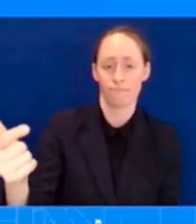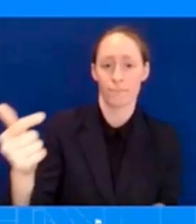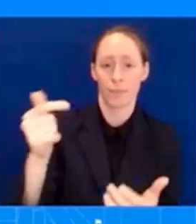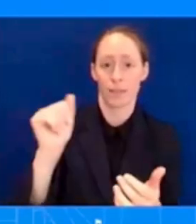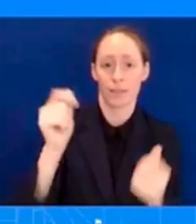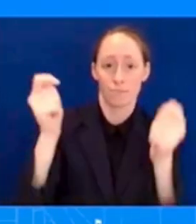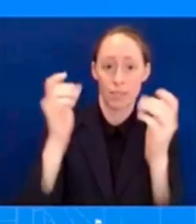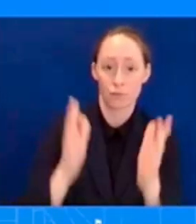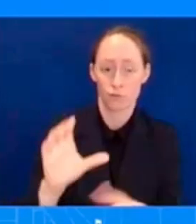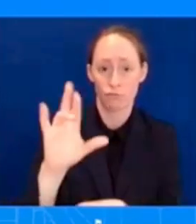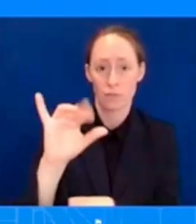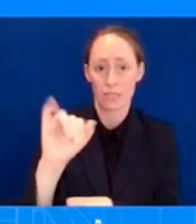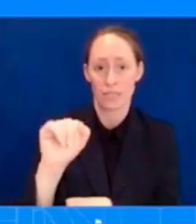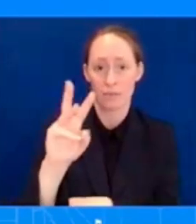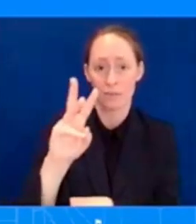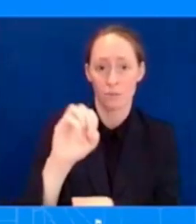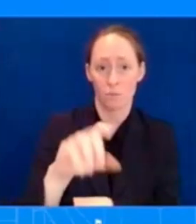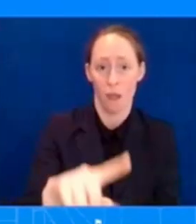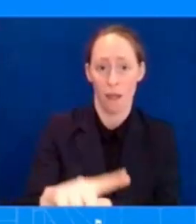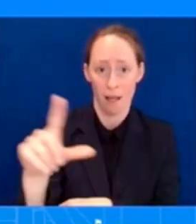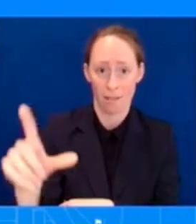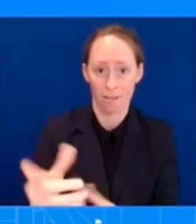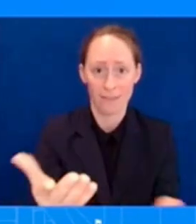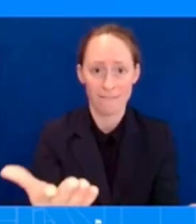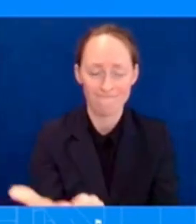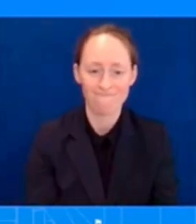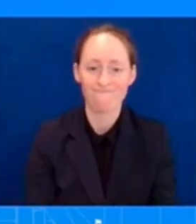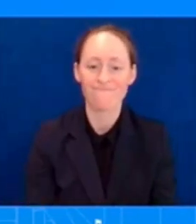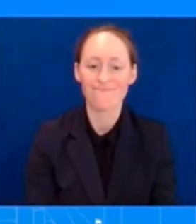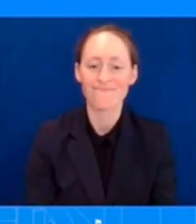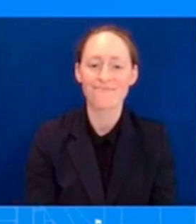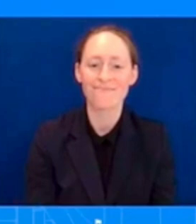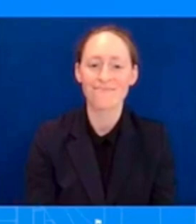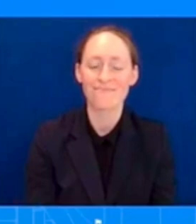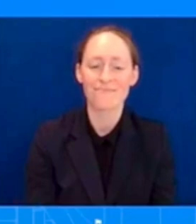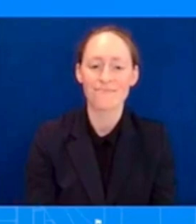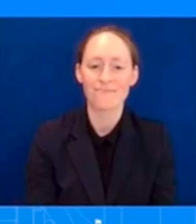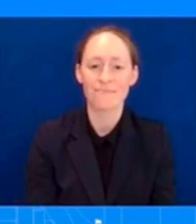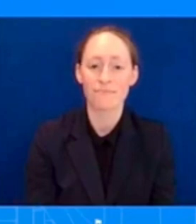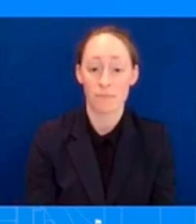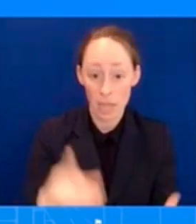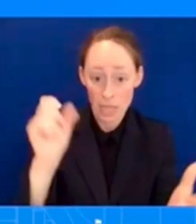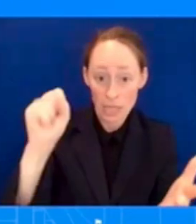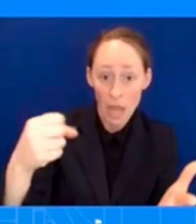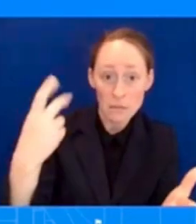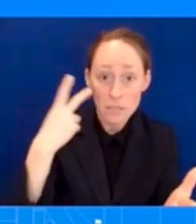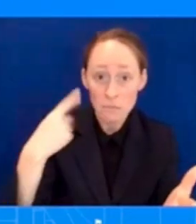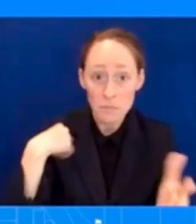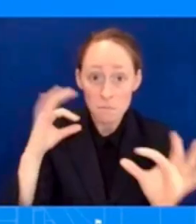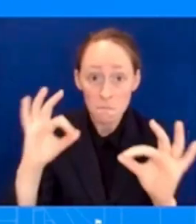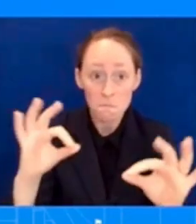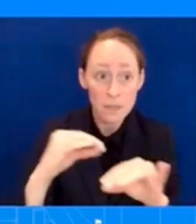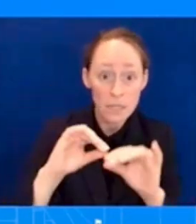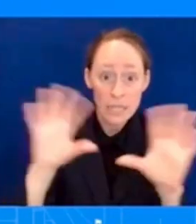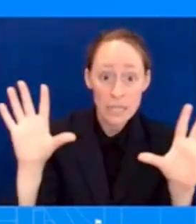absolutely good morning corinne i just want to make sure first that you can hear me okay wait okay i think we need to turn it up guys